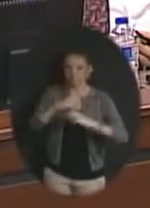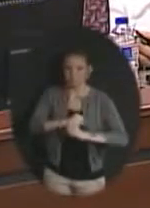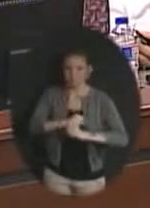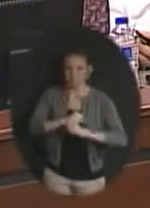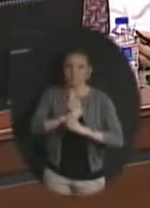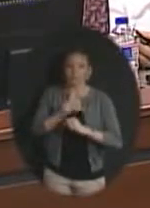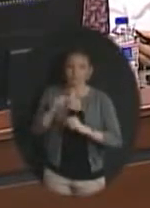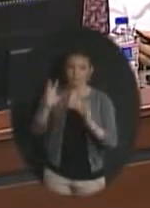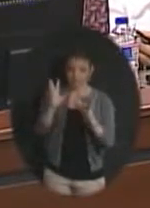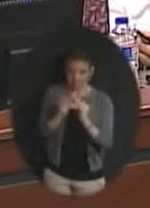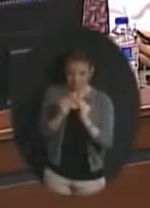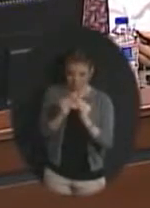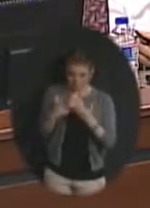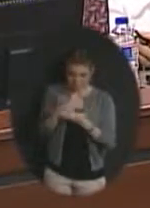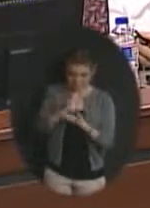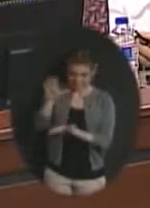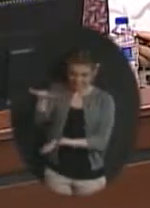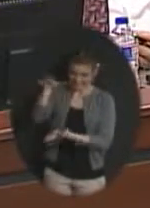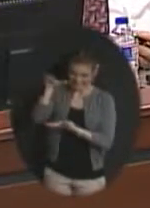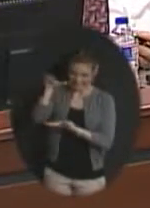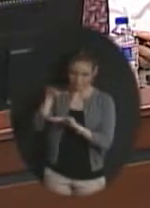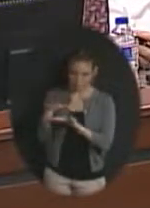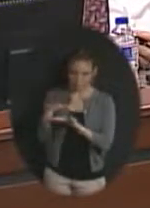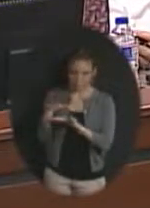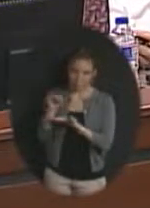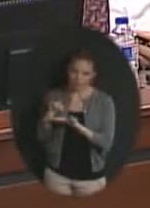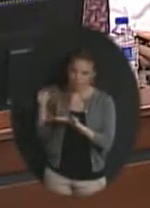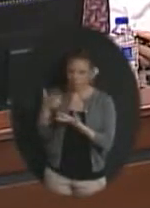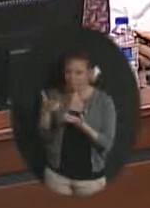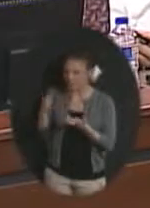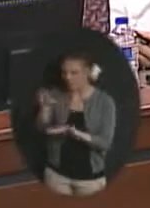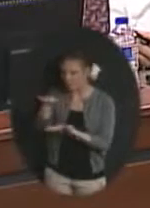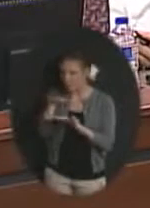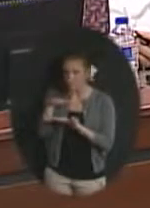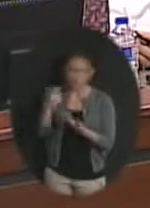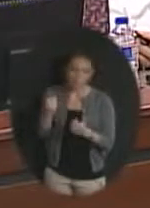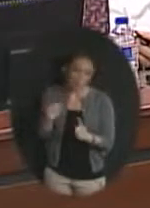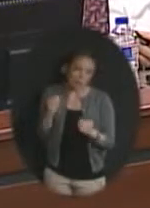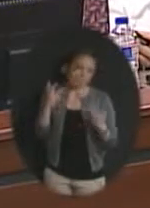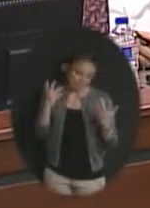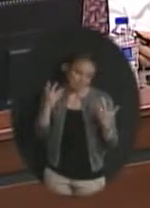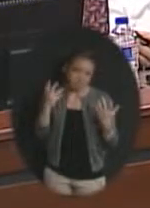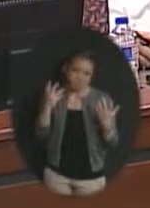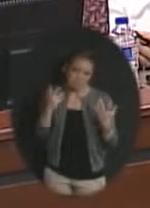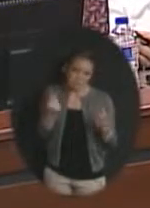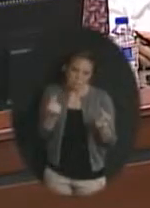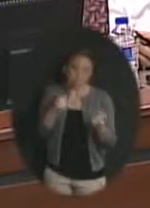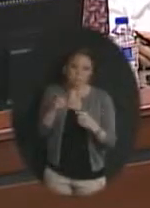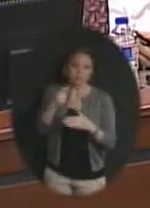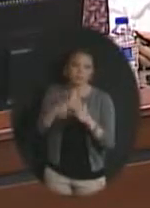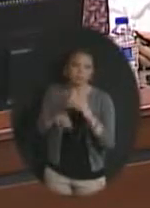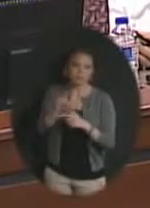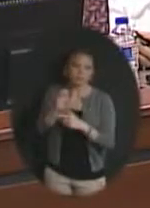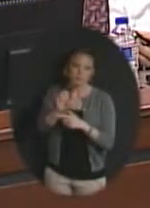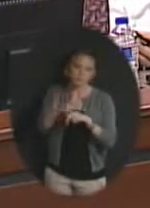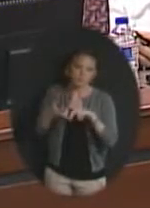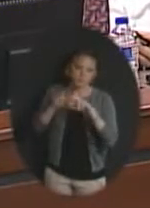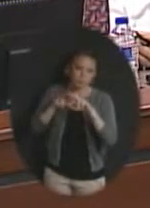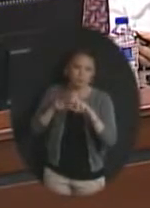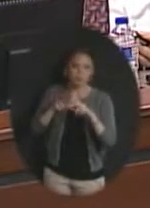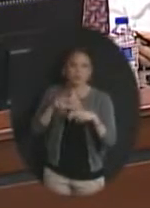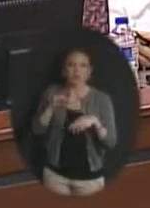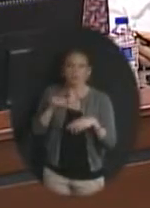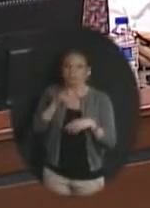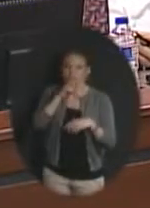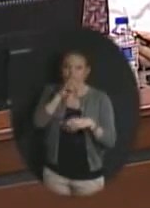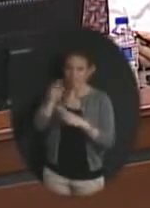from the convention as well as some from some other resources so they decided to go ahead with a dues increase and as you noticed from the agenda item rather than saying it was going